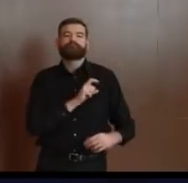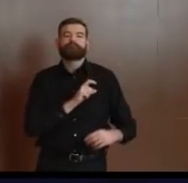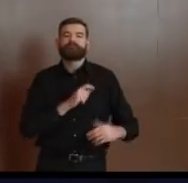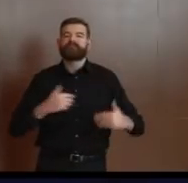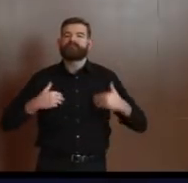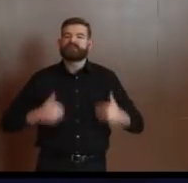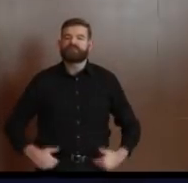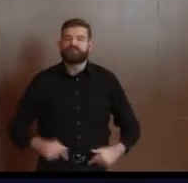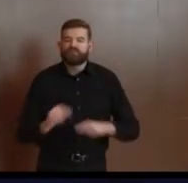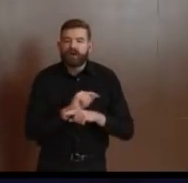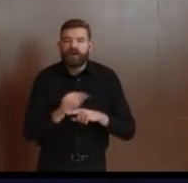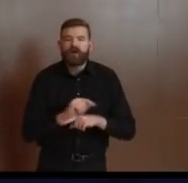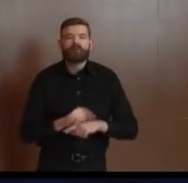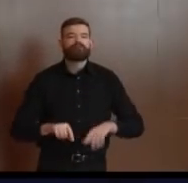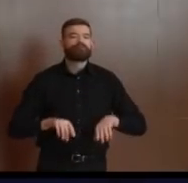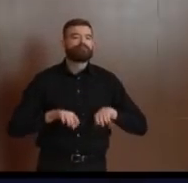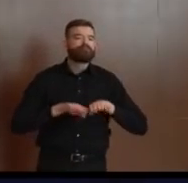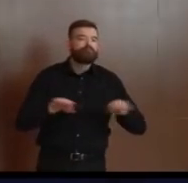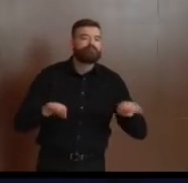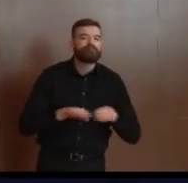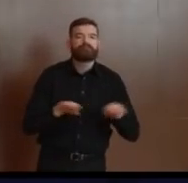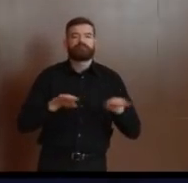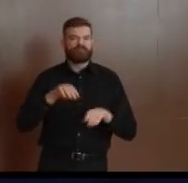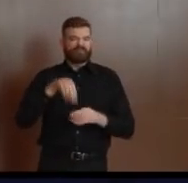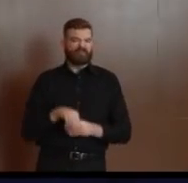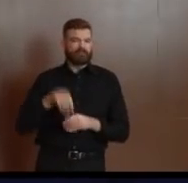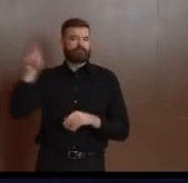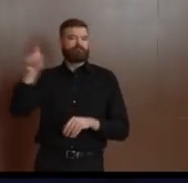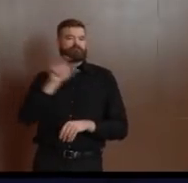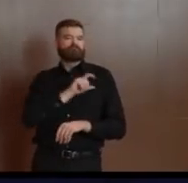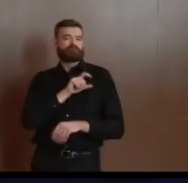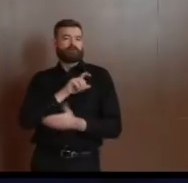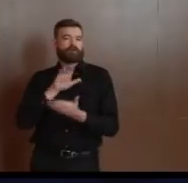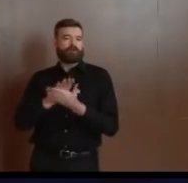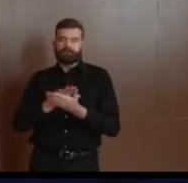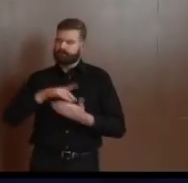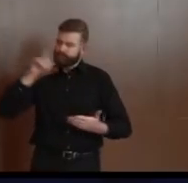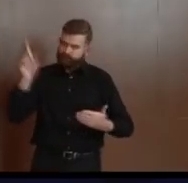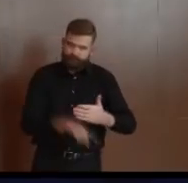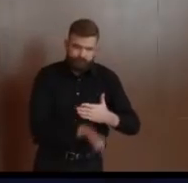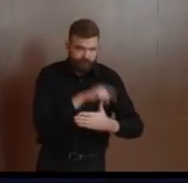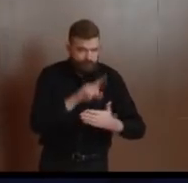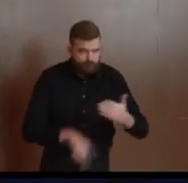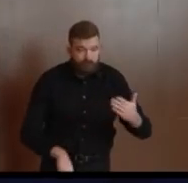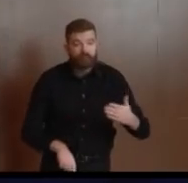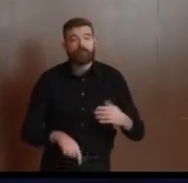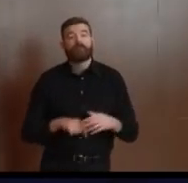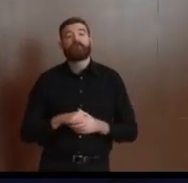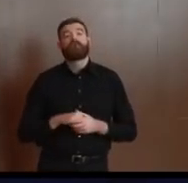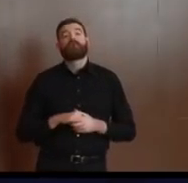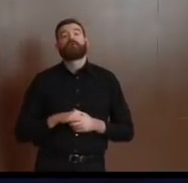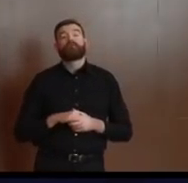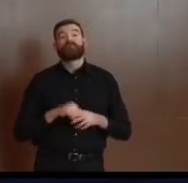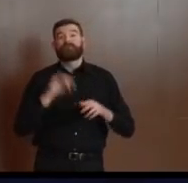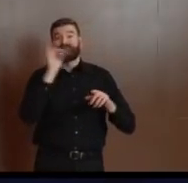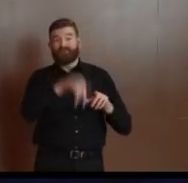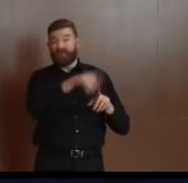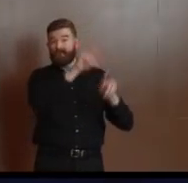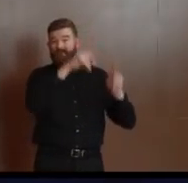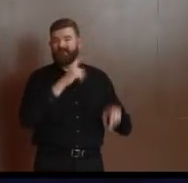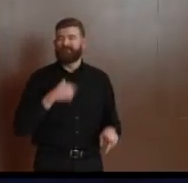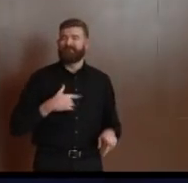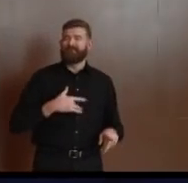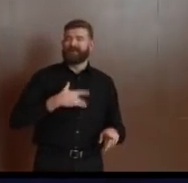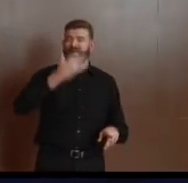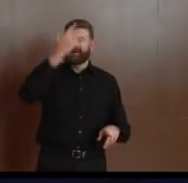Uh, on Thursday afternoon, uh, in the afternoon, that recruit that was home tested positive. And I happen to be sitting right across the table from the commissioner